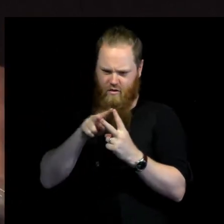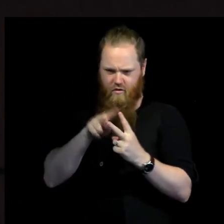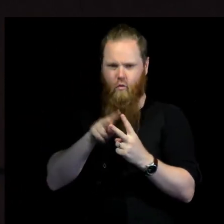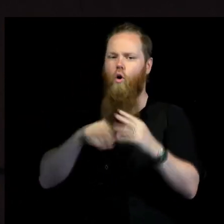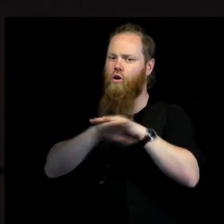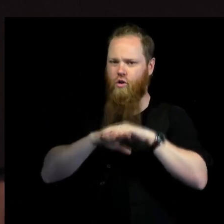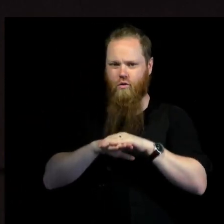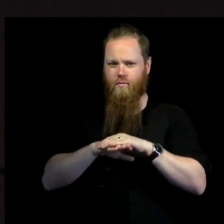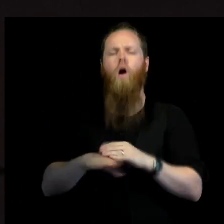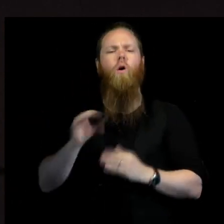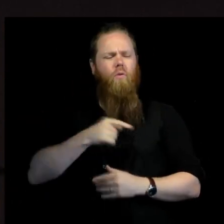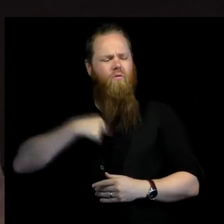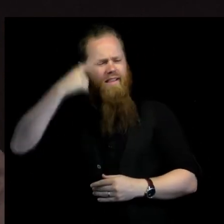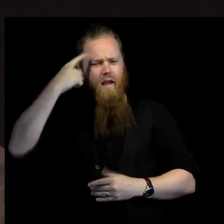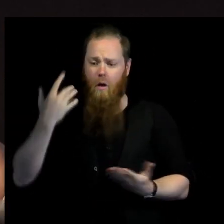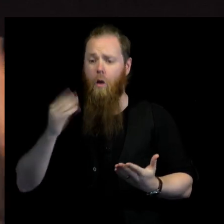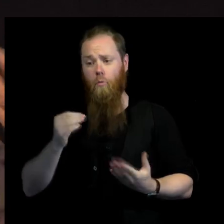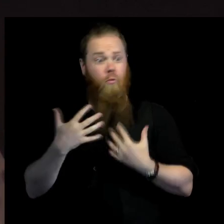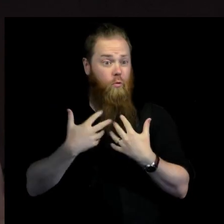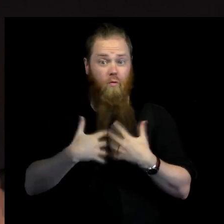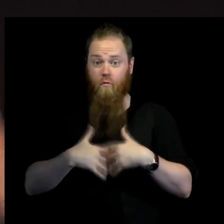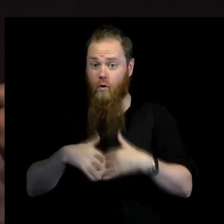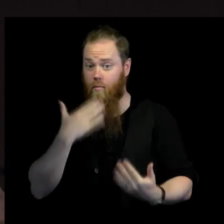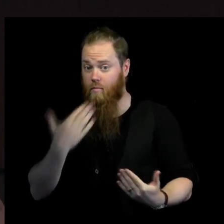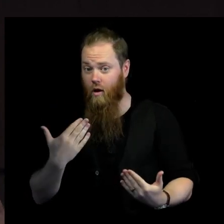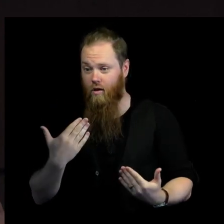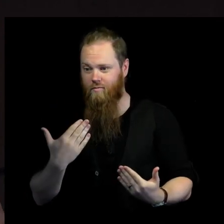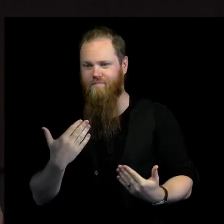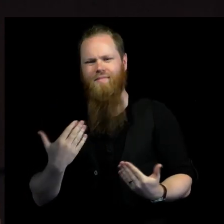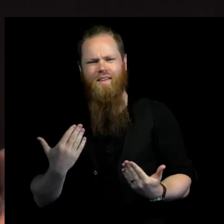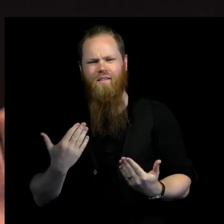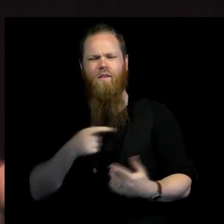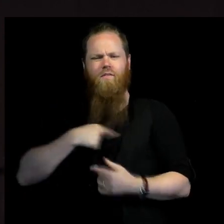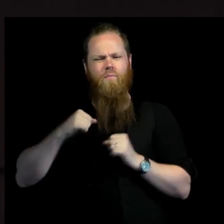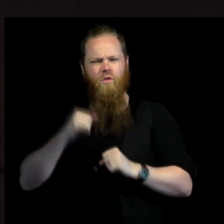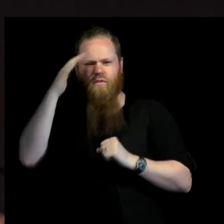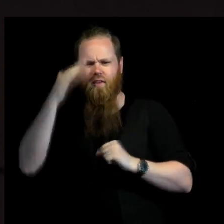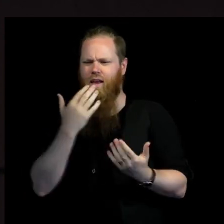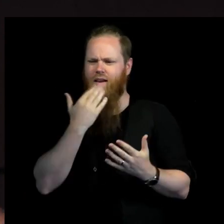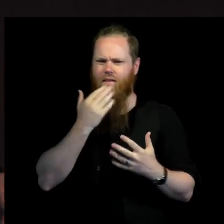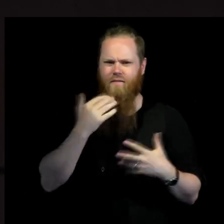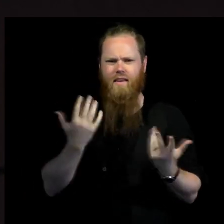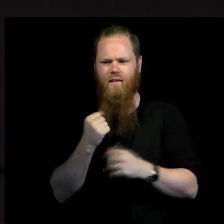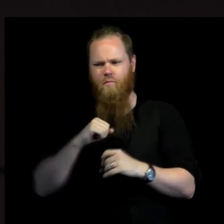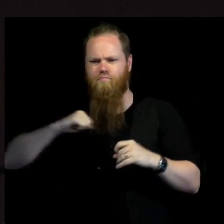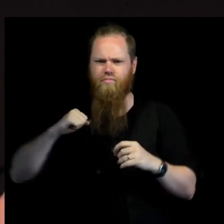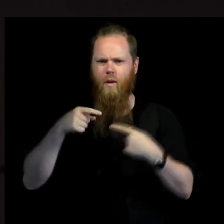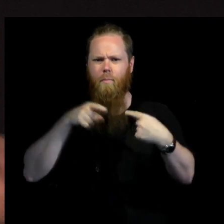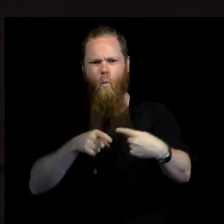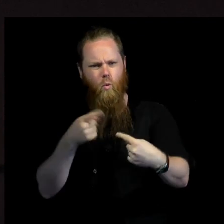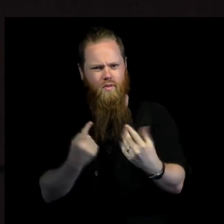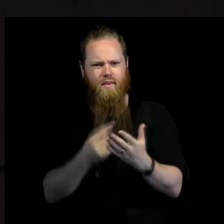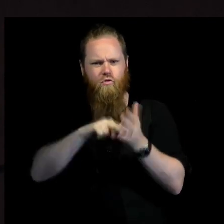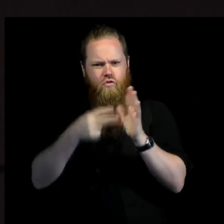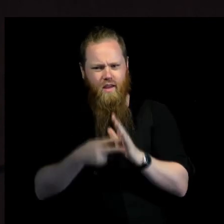then that the system works. And what we are looking at here is what are then the violations that can happen? And have we seen a change in violations in how they're being dealt with